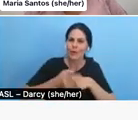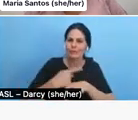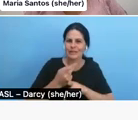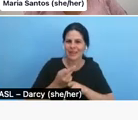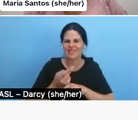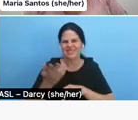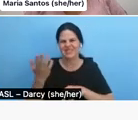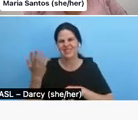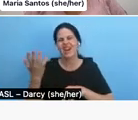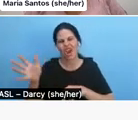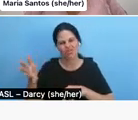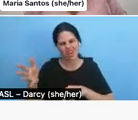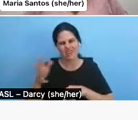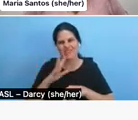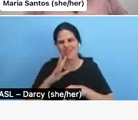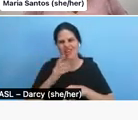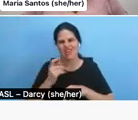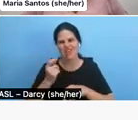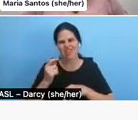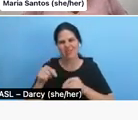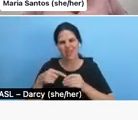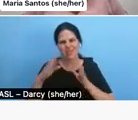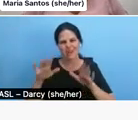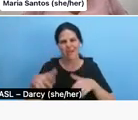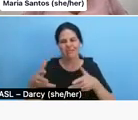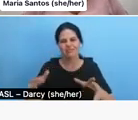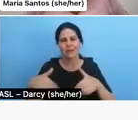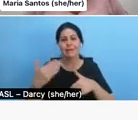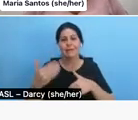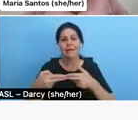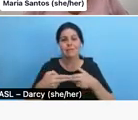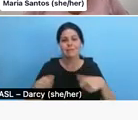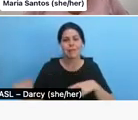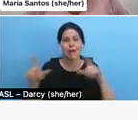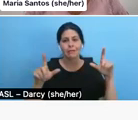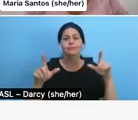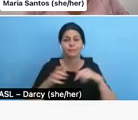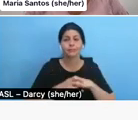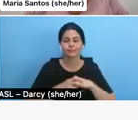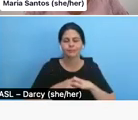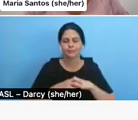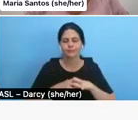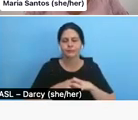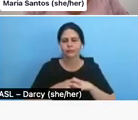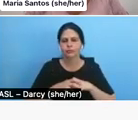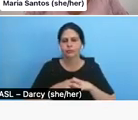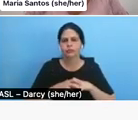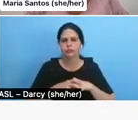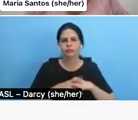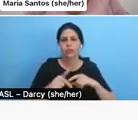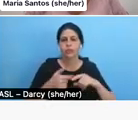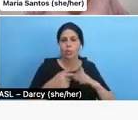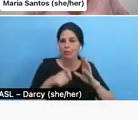about a little bit already, but if you don't mind moving to the next slide. Um, so once you're done filming the main